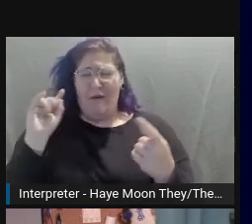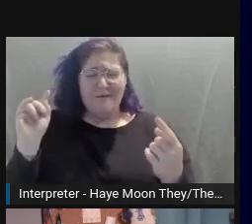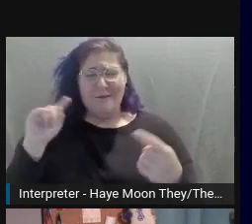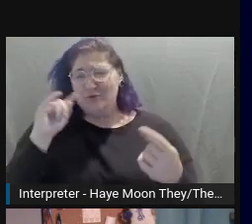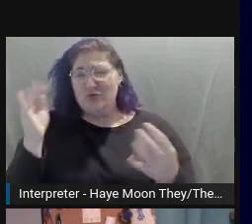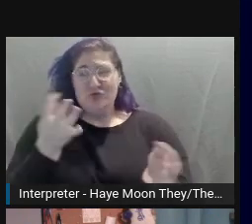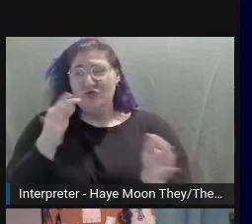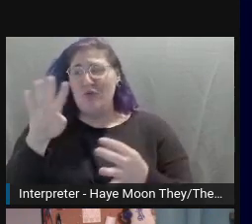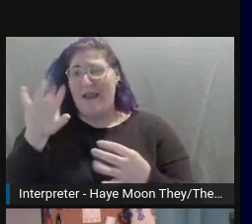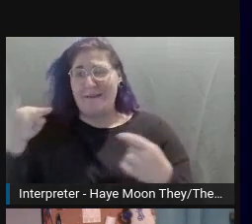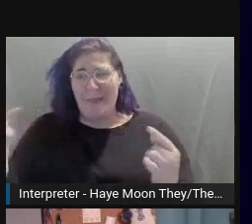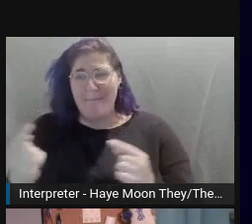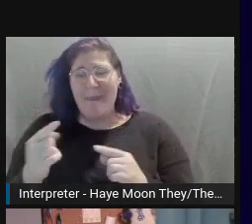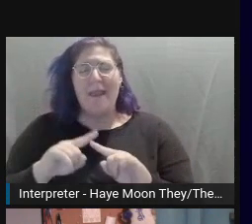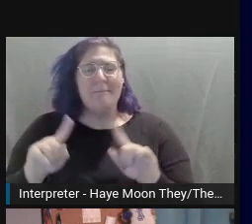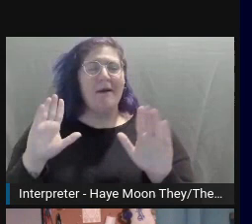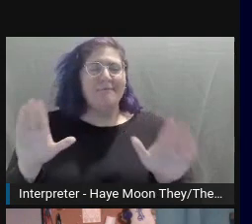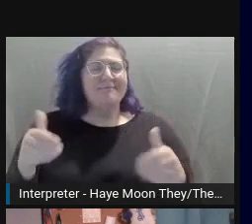started.